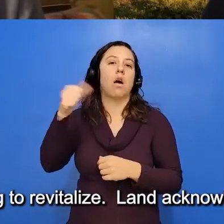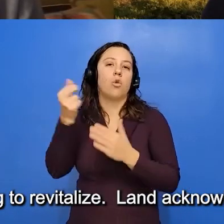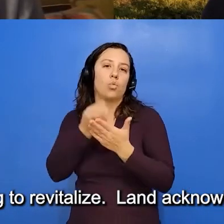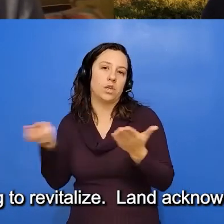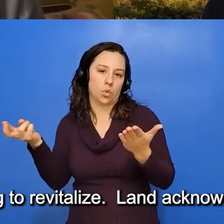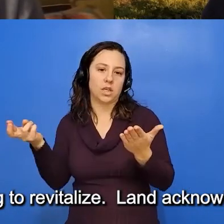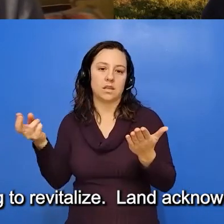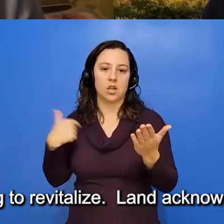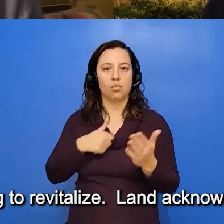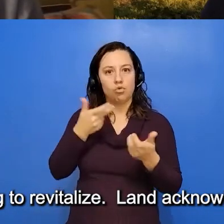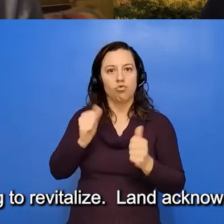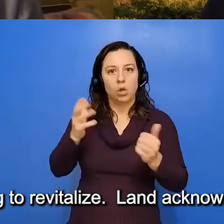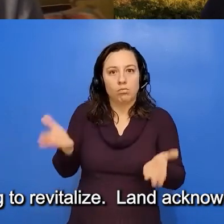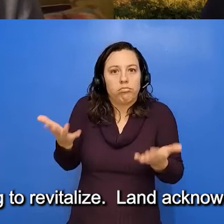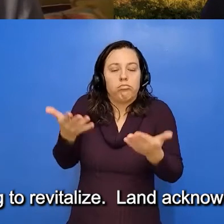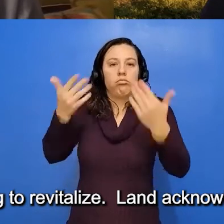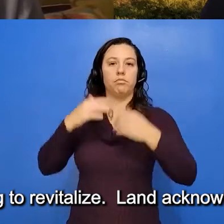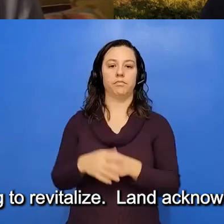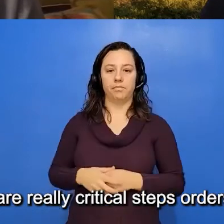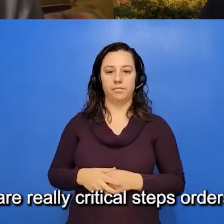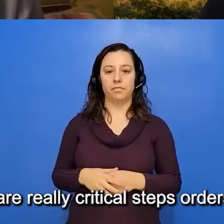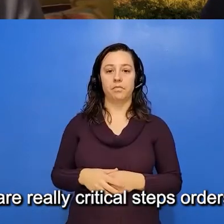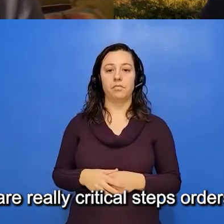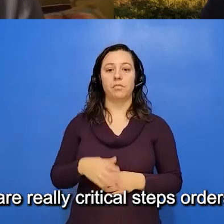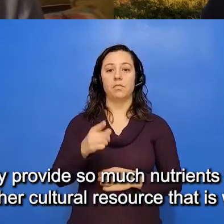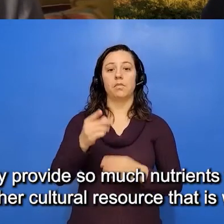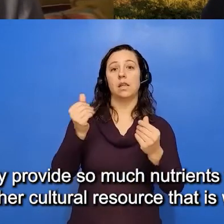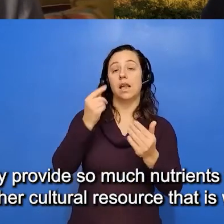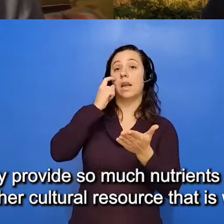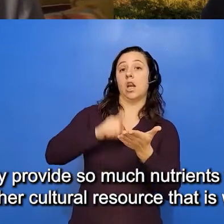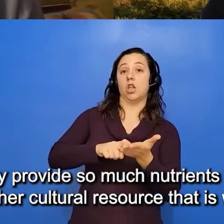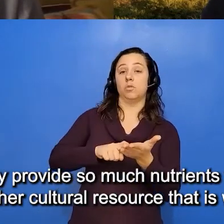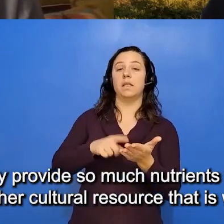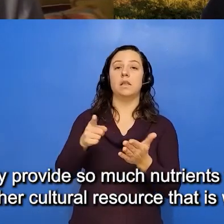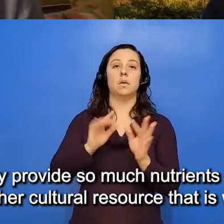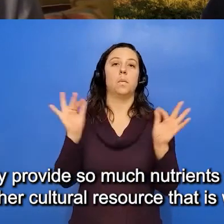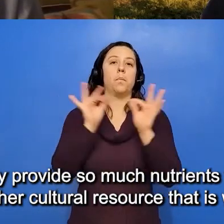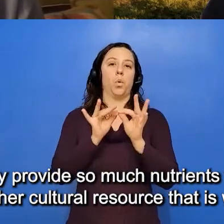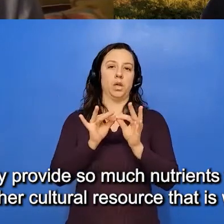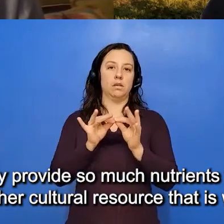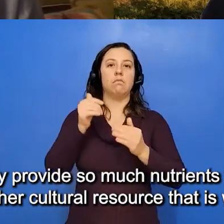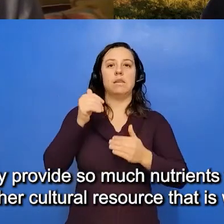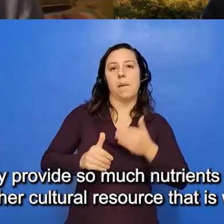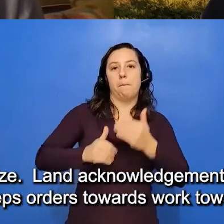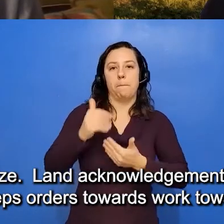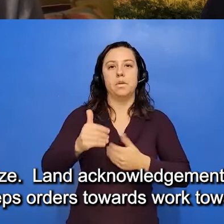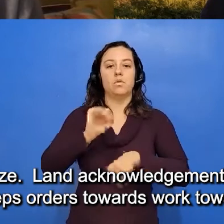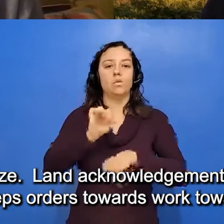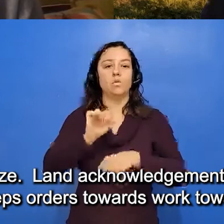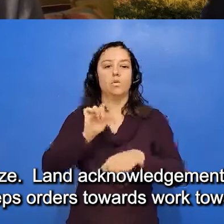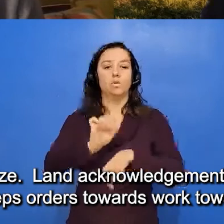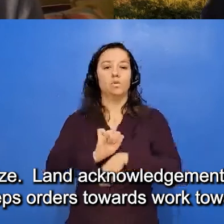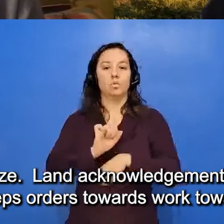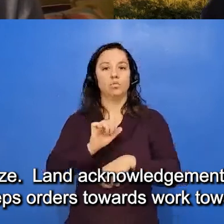working to revitalize. Land acknowledgements are really critical steps towards working towards meaningful